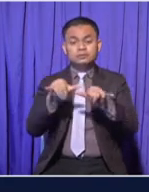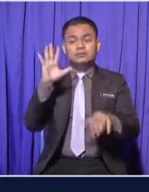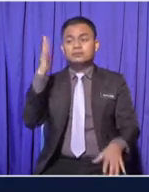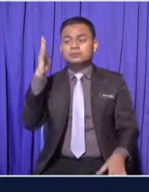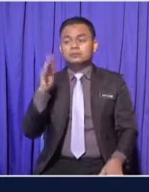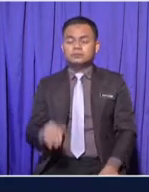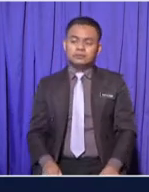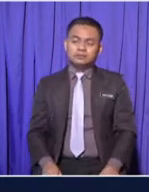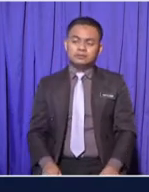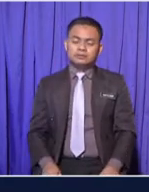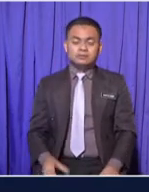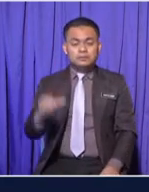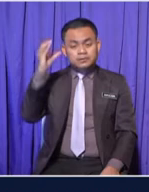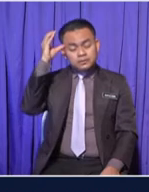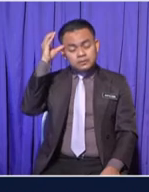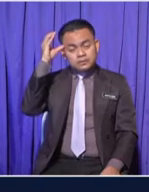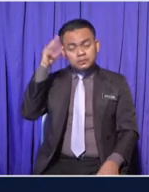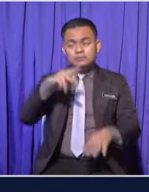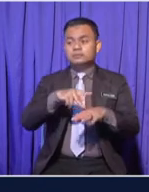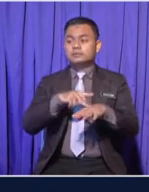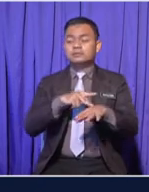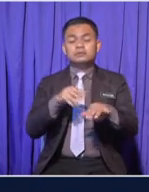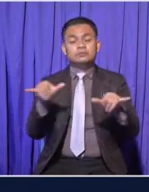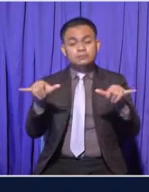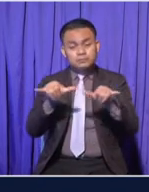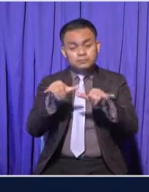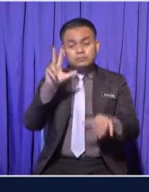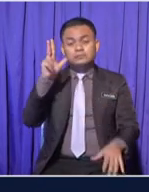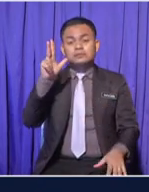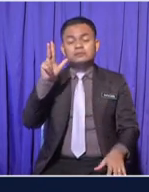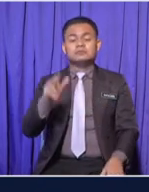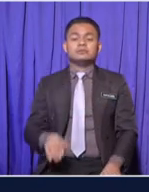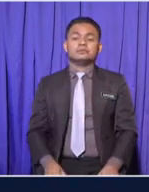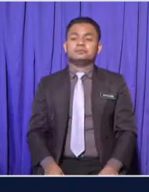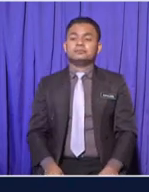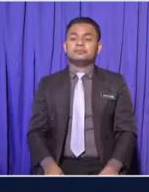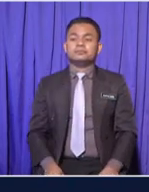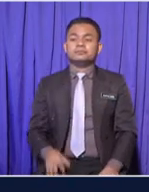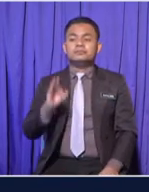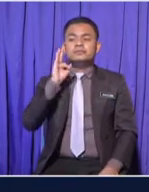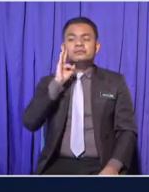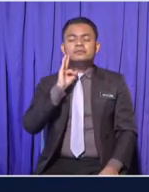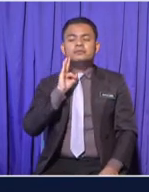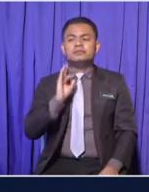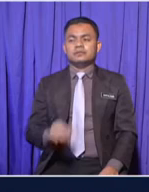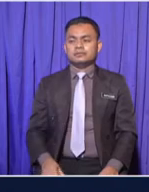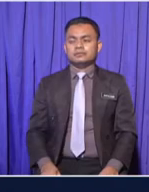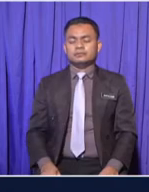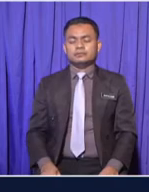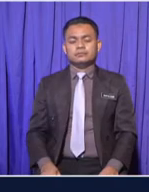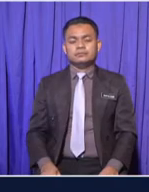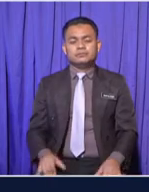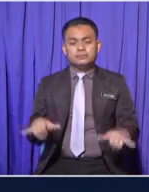While Cheng wear size 13 shoes Farah, on the other hand,